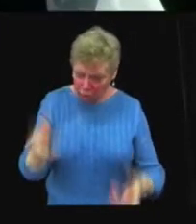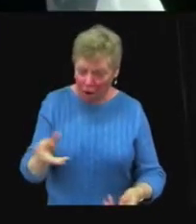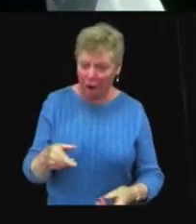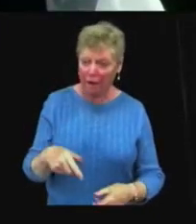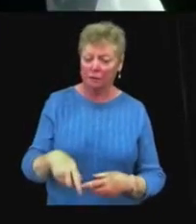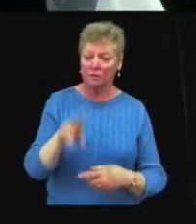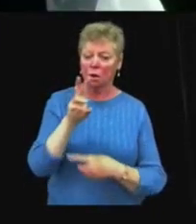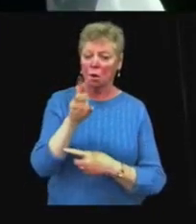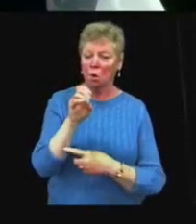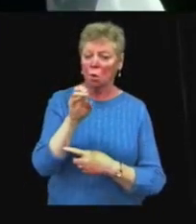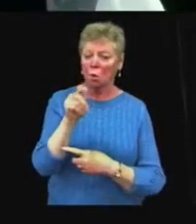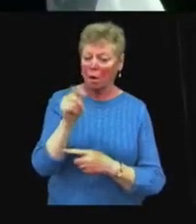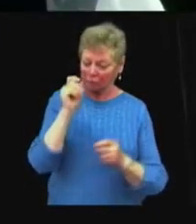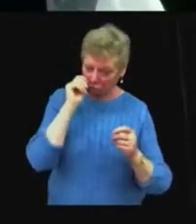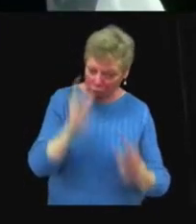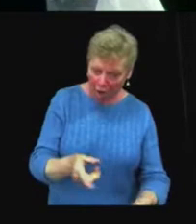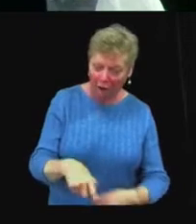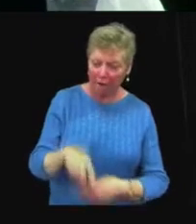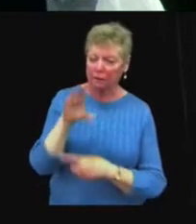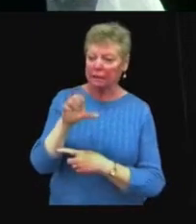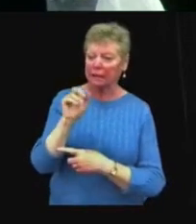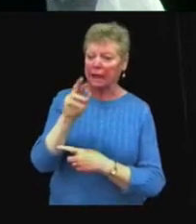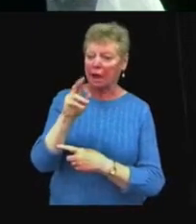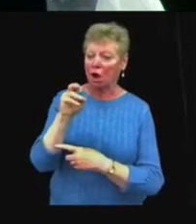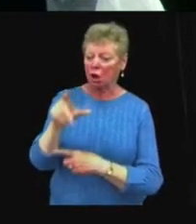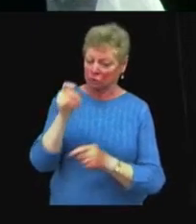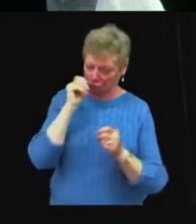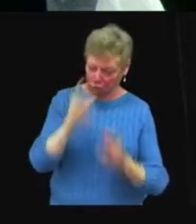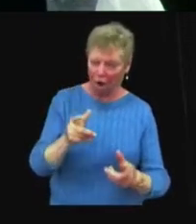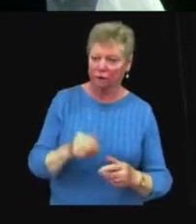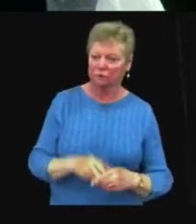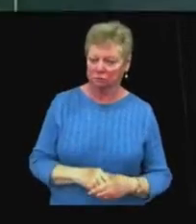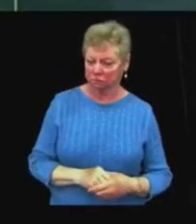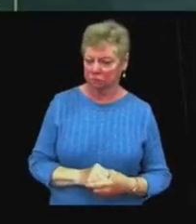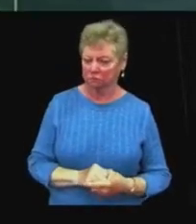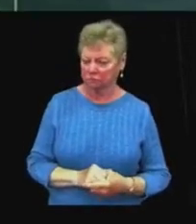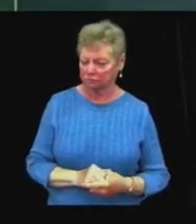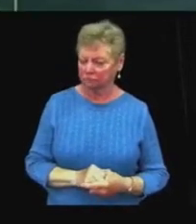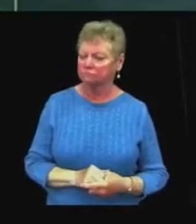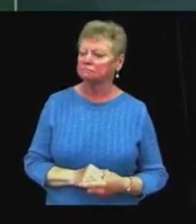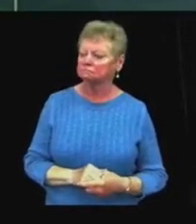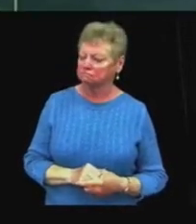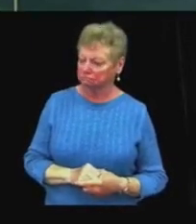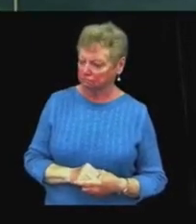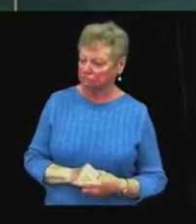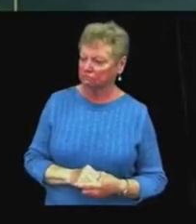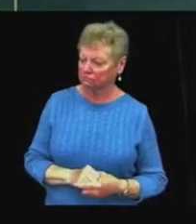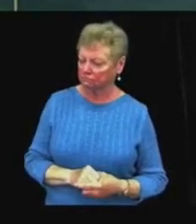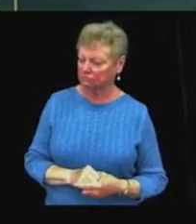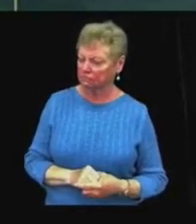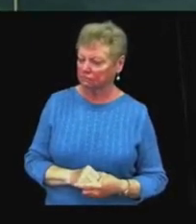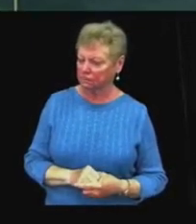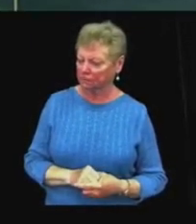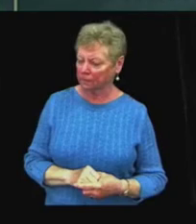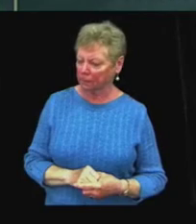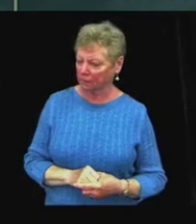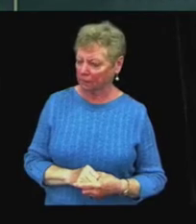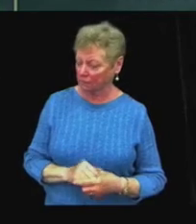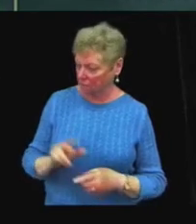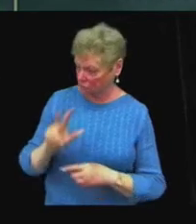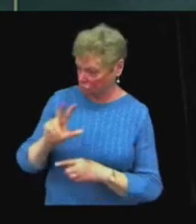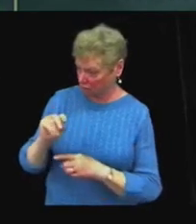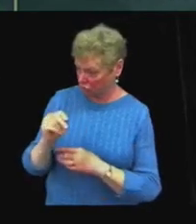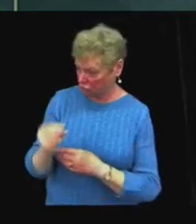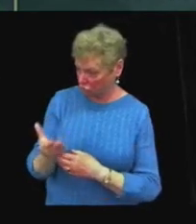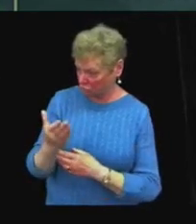Staff West was surprised. Staff Carroll was surprised. Okay. Okay. And that was at 3.30?